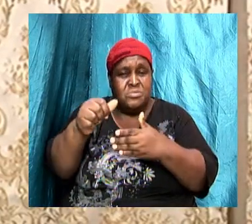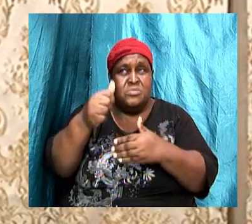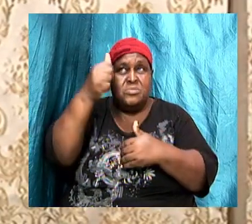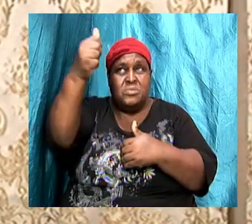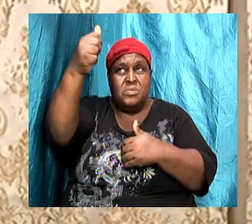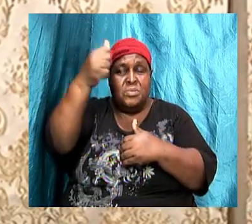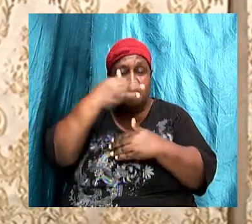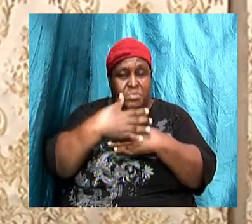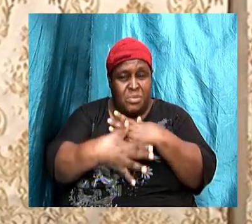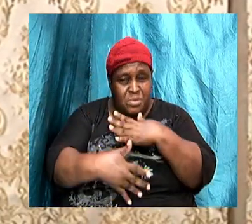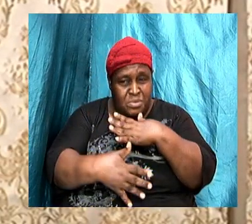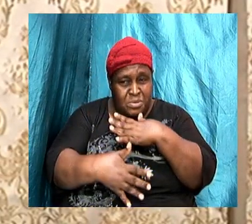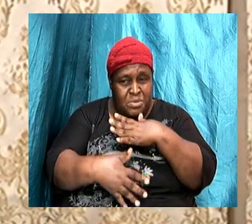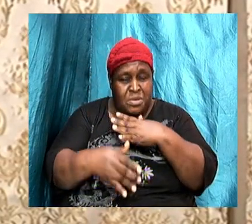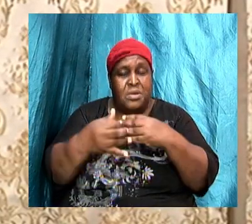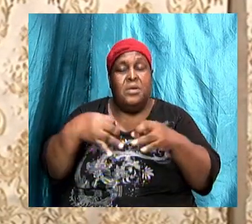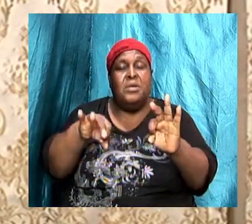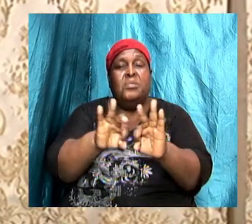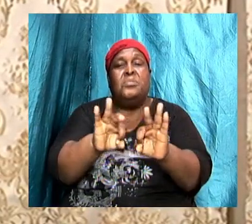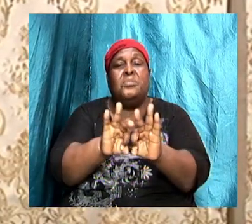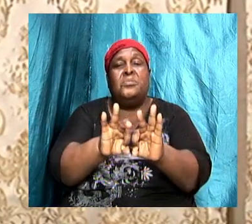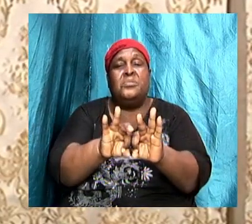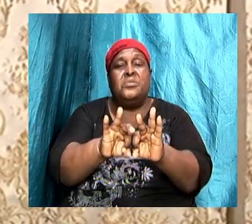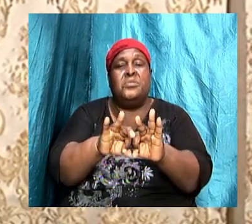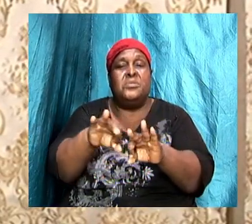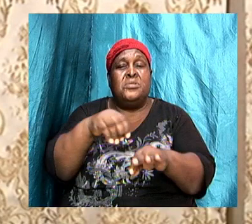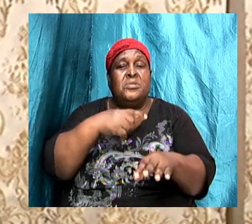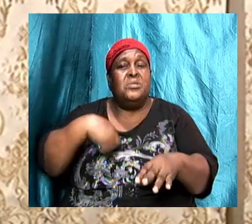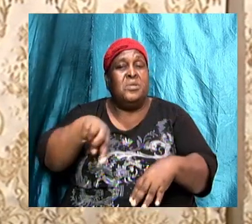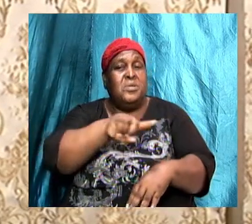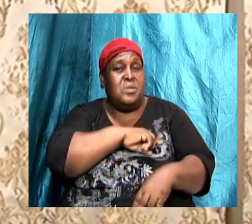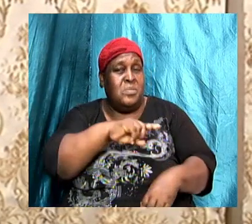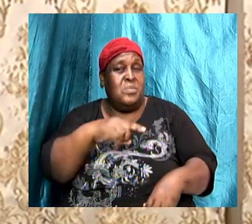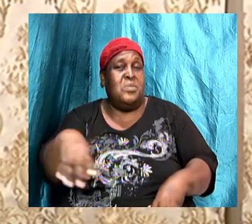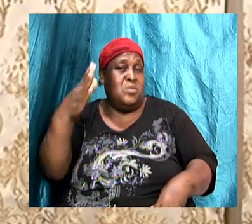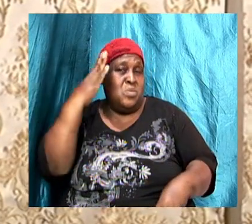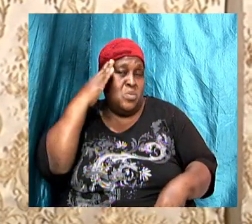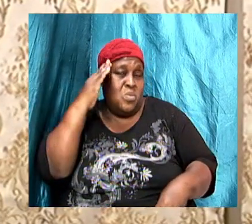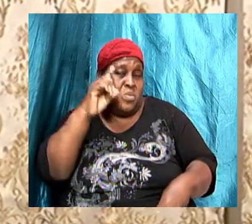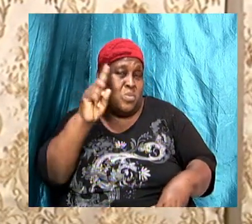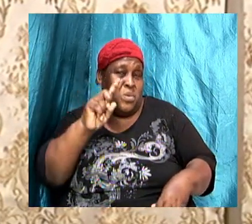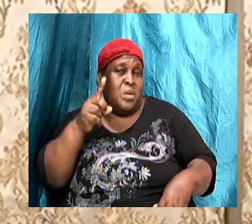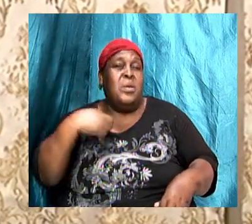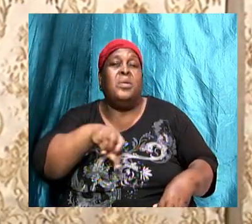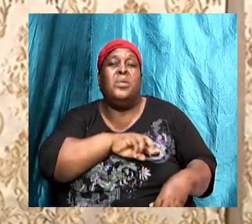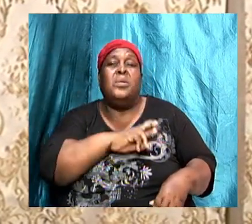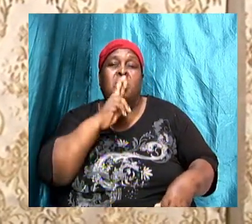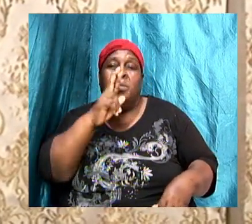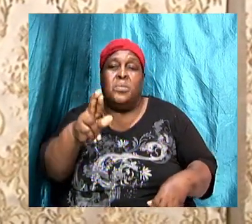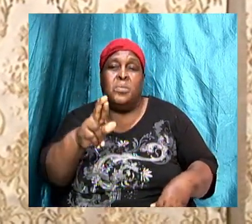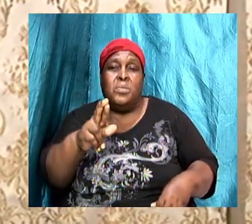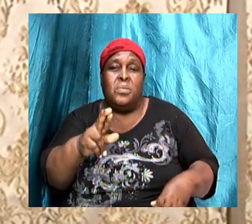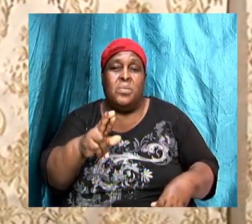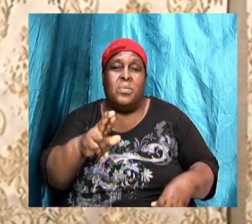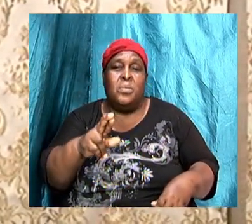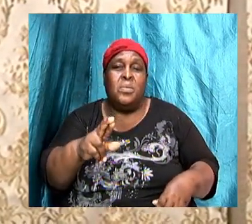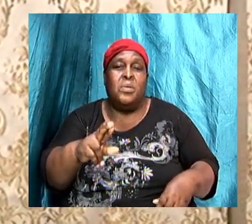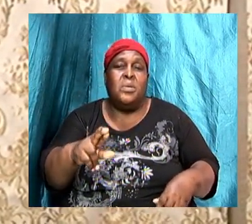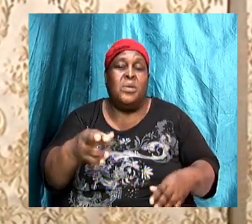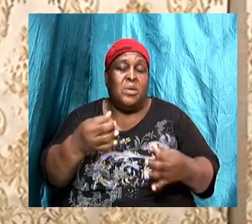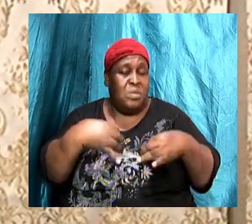and it is important that we recognize where we are it is important that we recognize